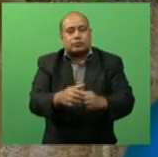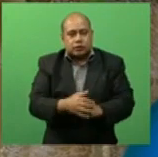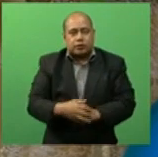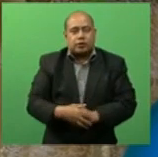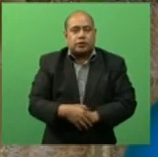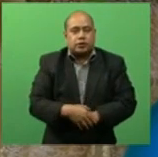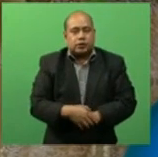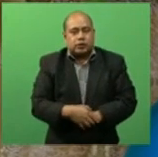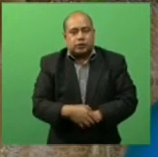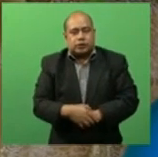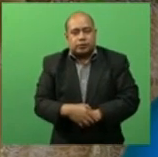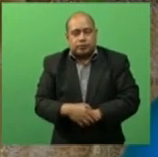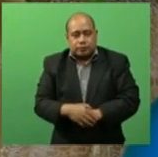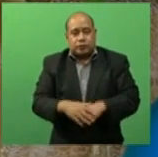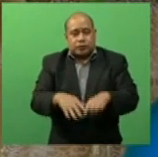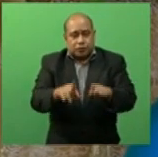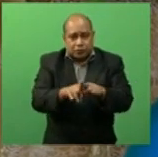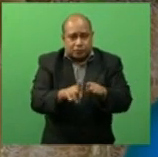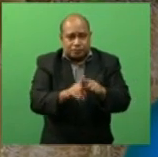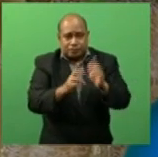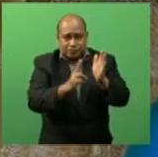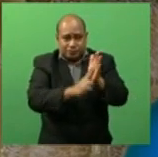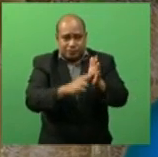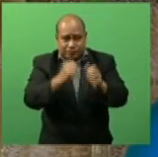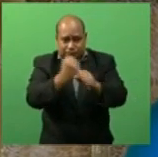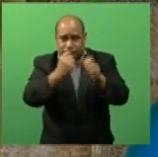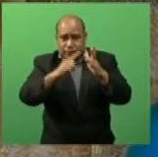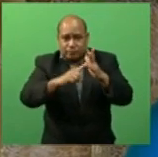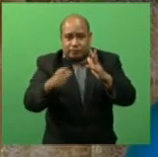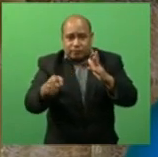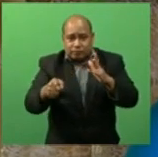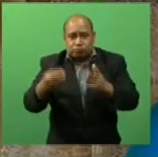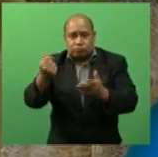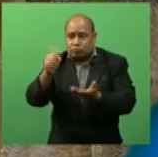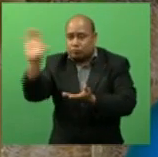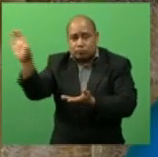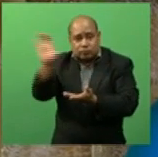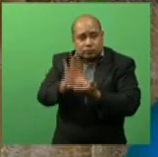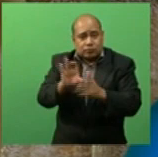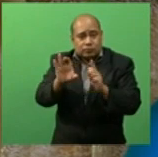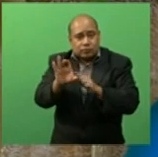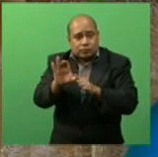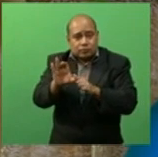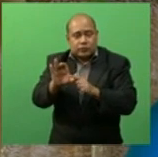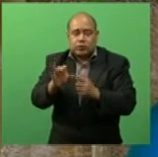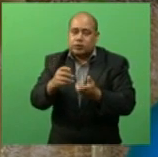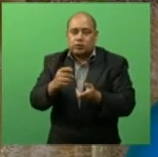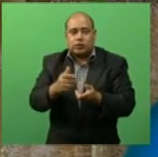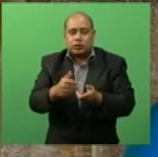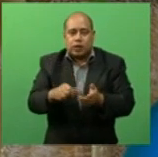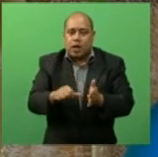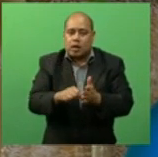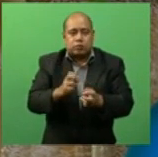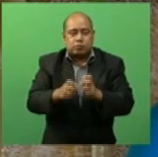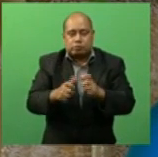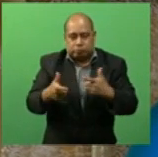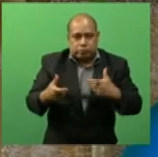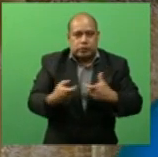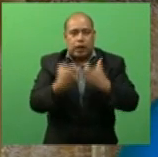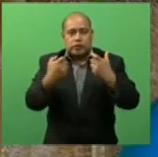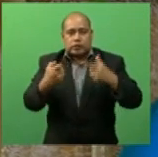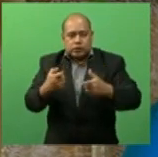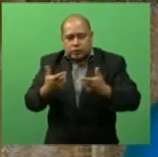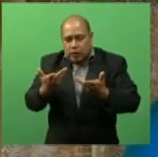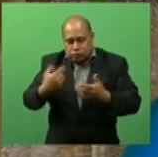non-governmental organizations funding resources is a huge challenge but we try to work around that using